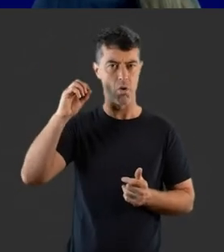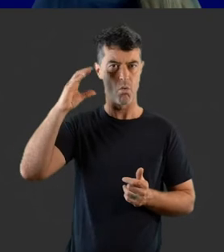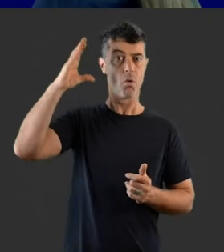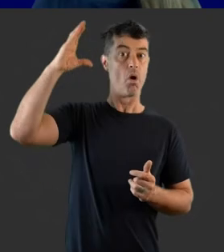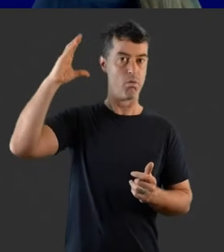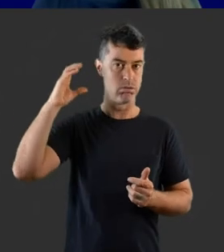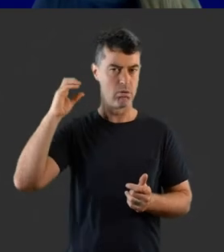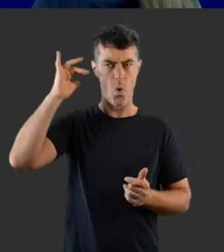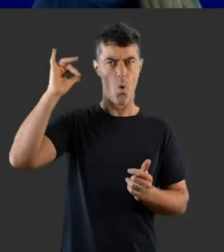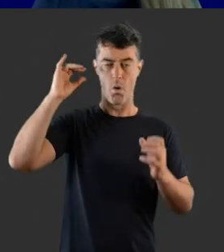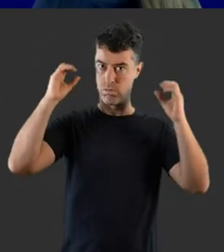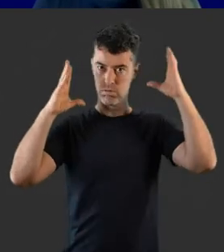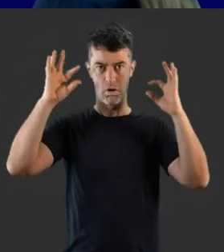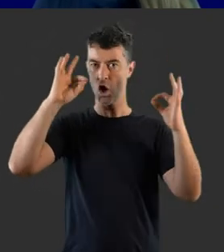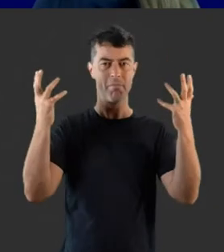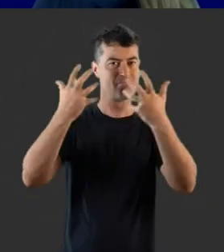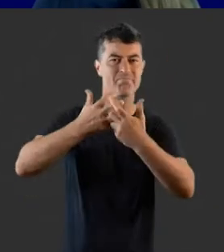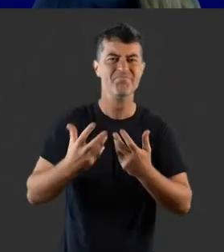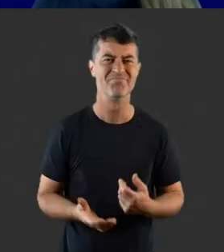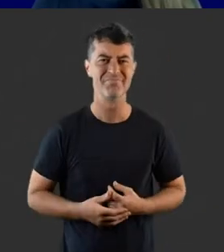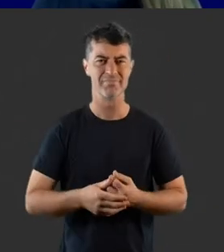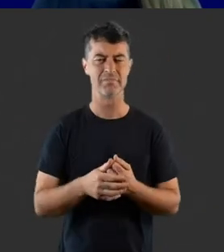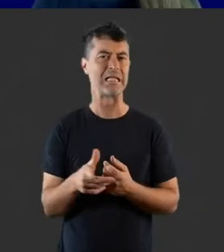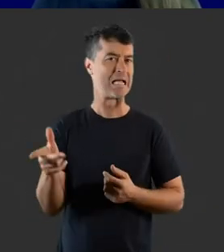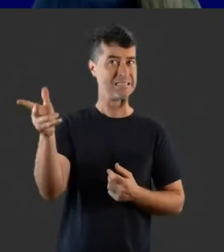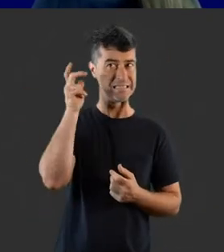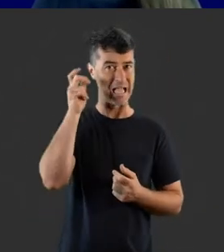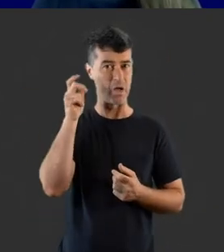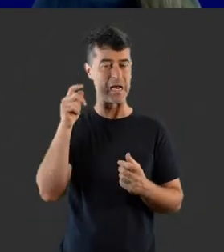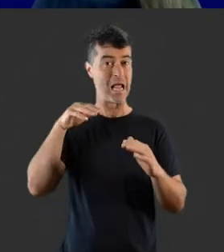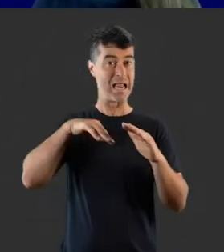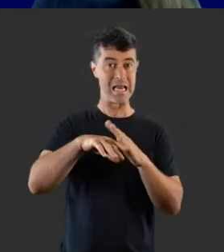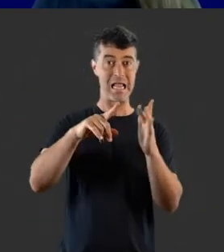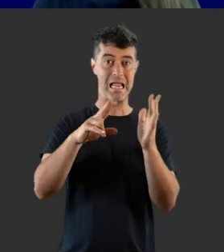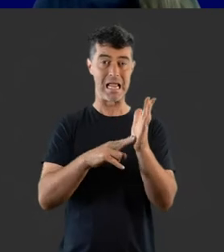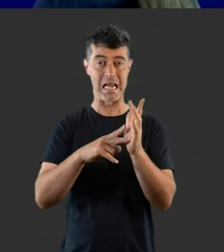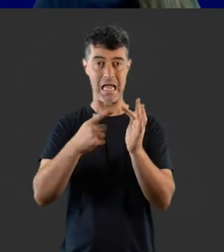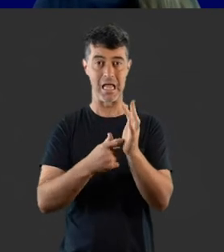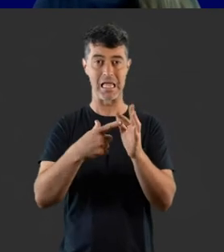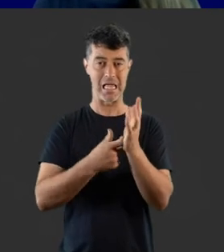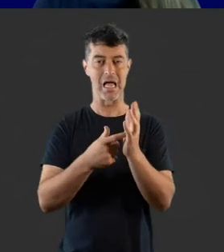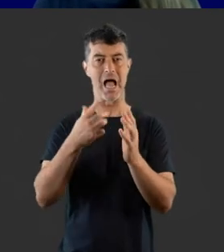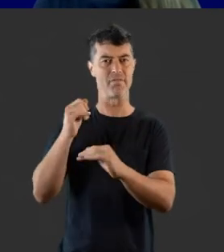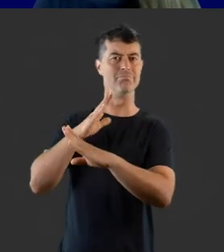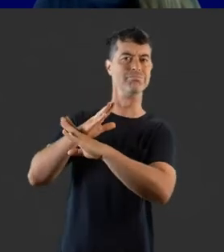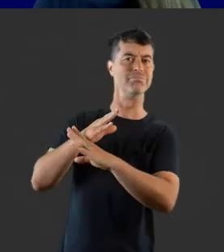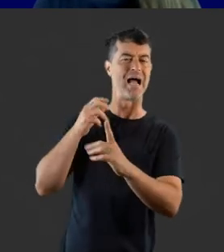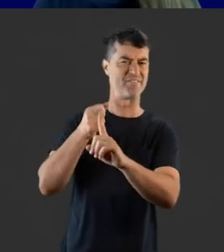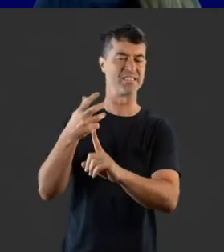or seem out of sync. Usually, transmission of sound past the inner ear is affected.